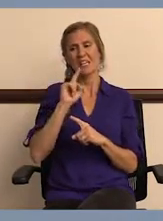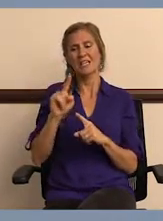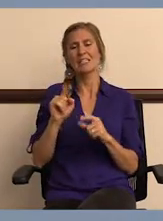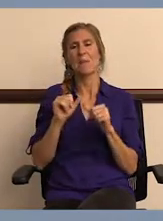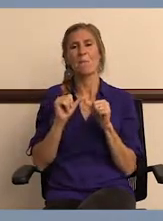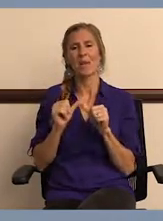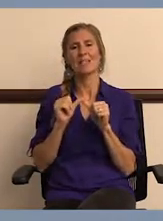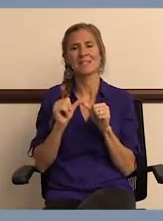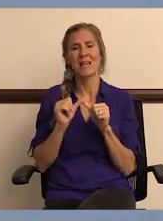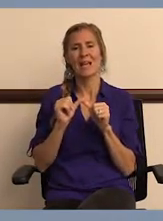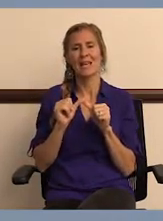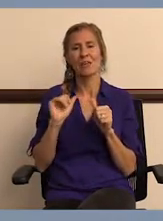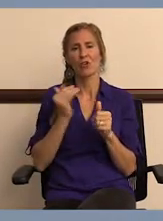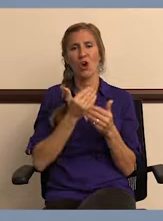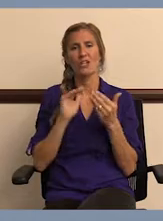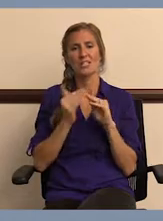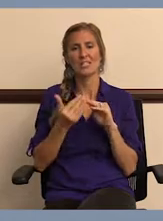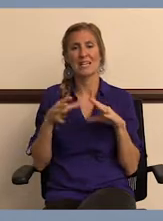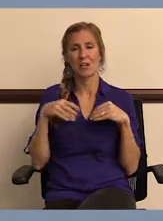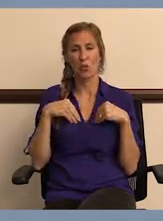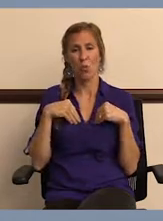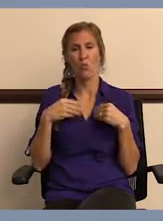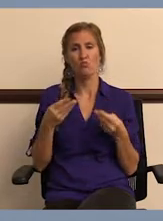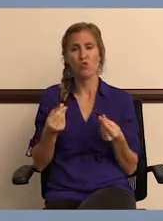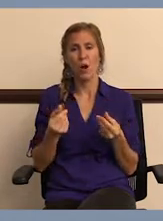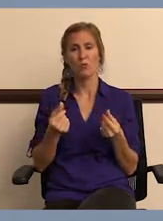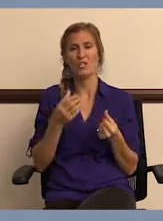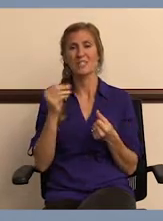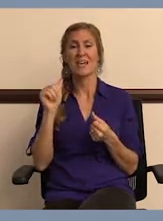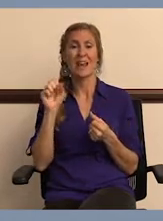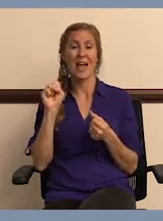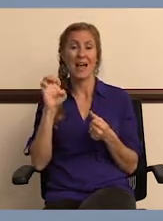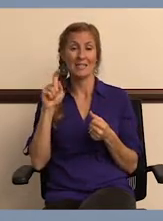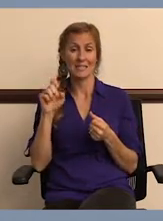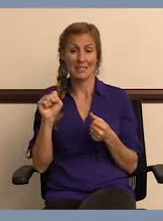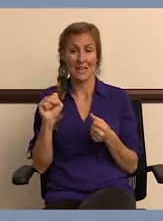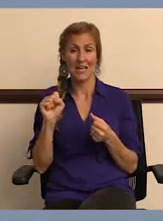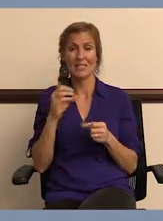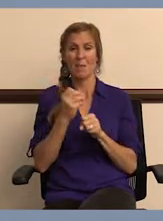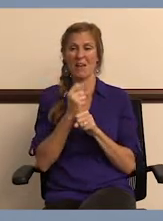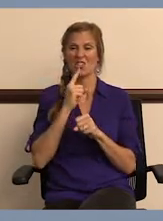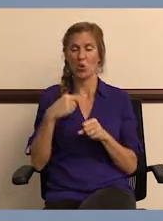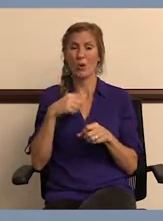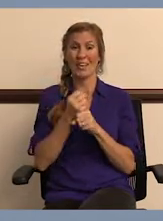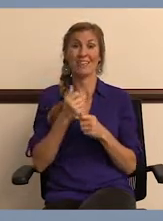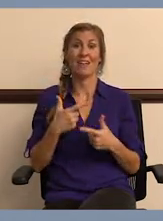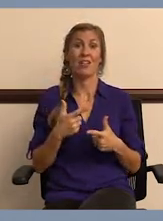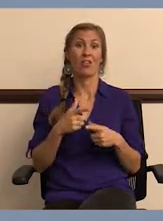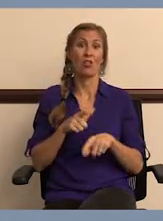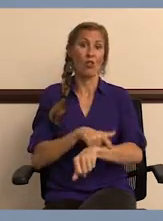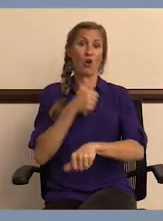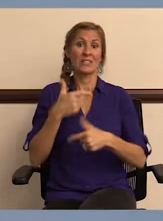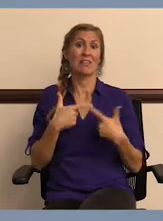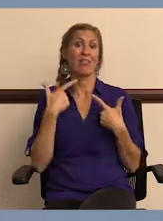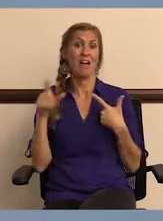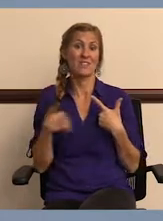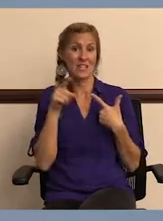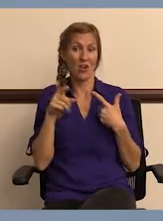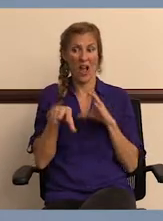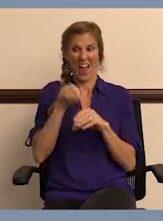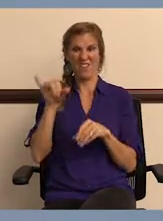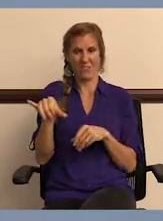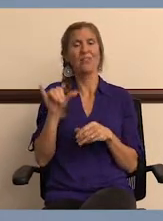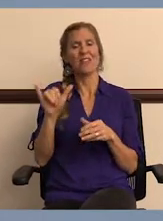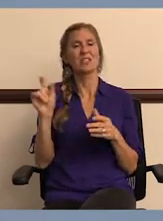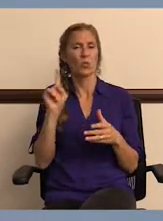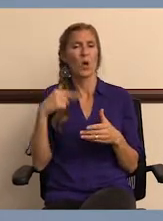it is maintaining our city-owned properties and assets and ensuring that we get the longest life cycle out of those.